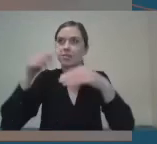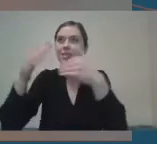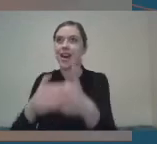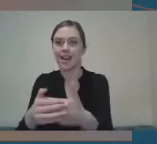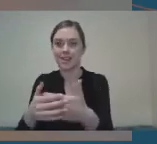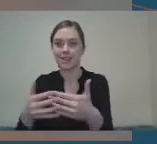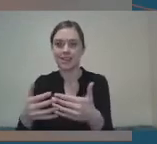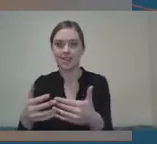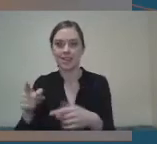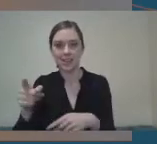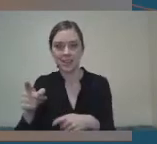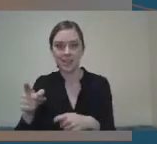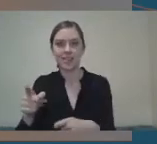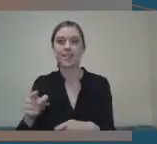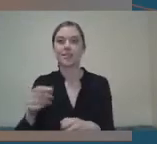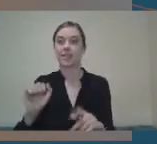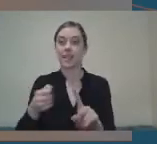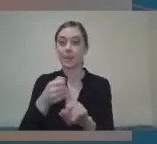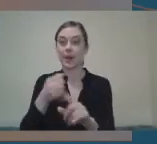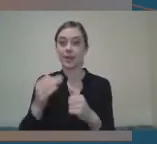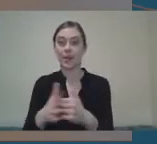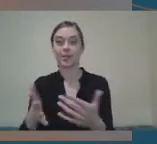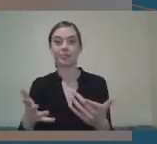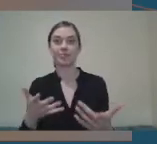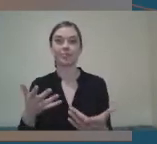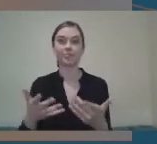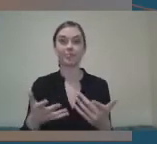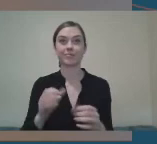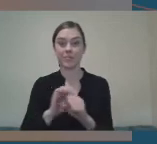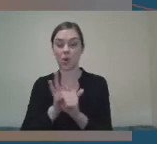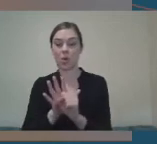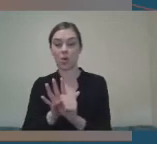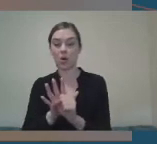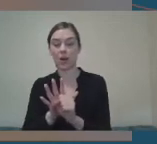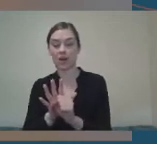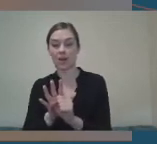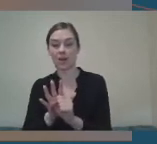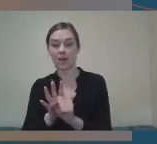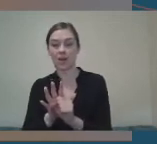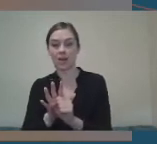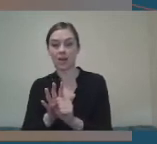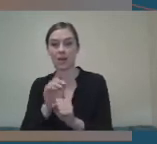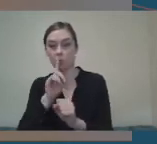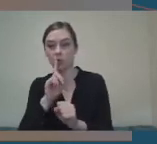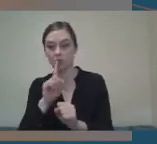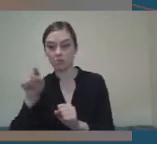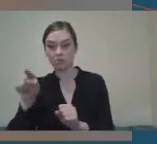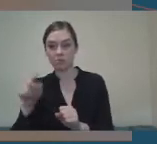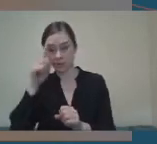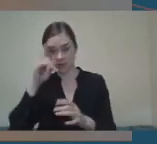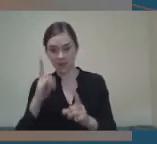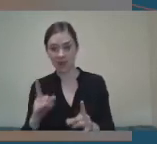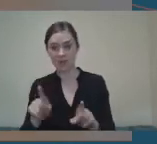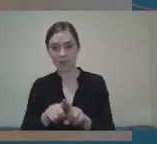both because of the impact of the COVID virus, but also in terms of people's mental health and wellbeing, the